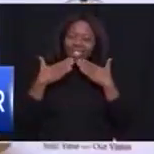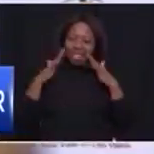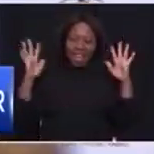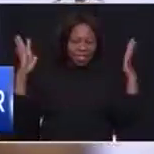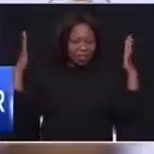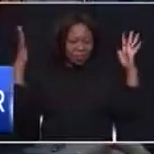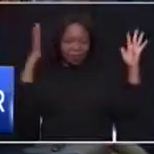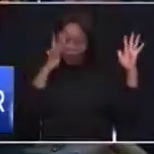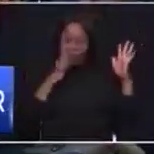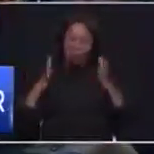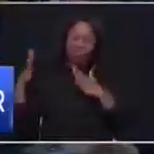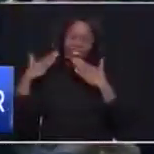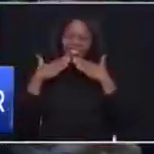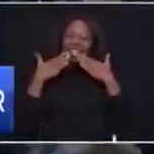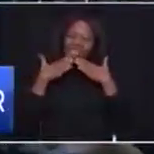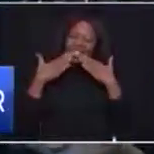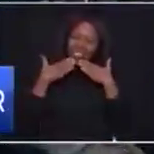thank you very much